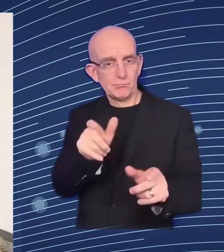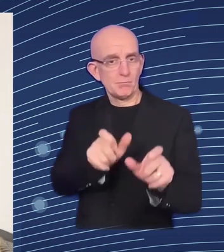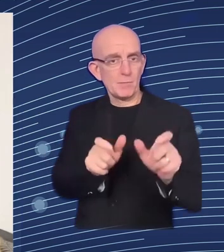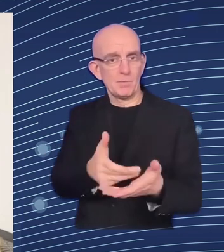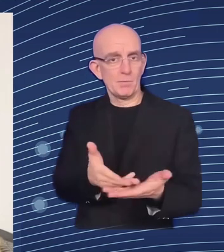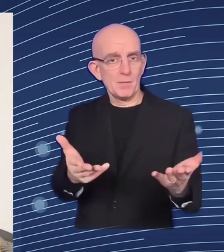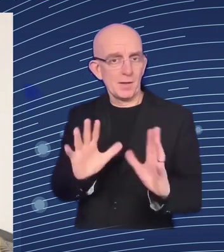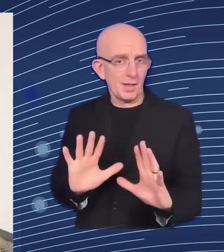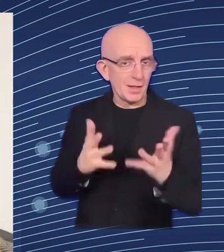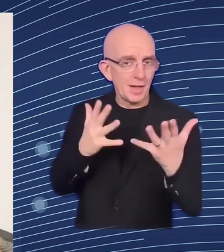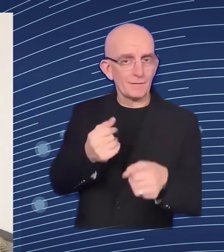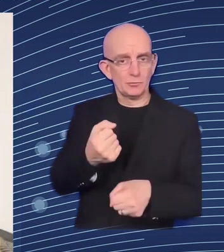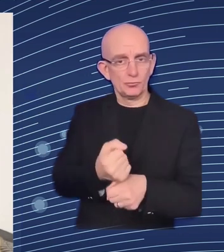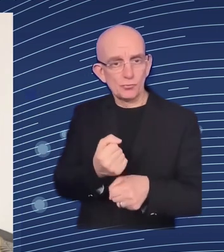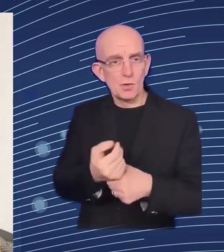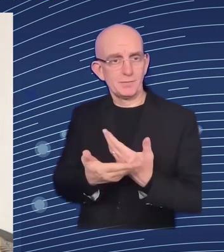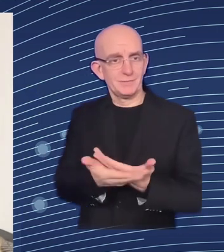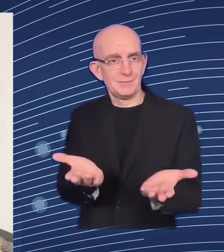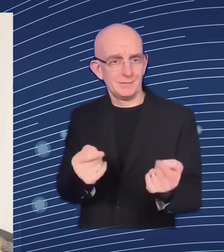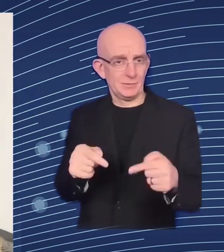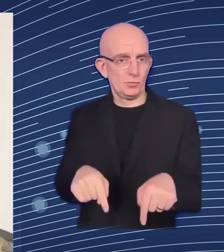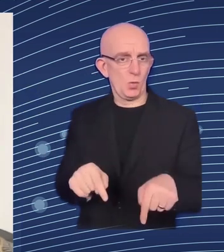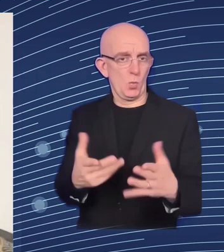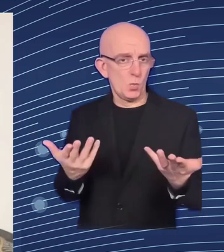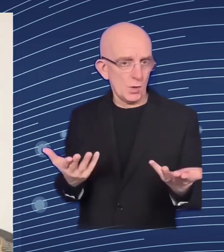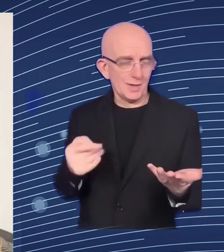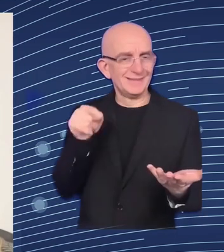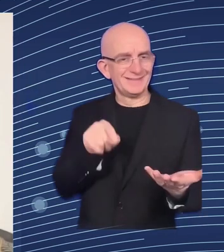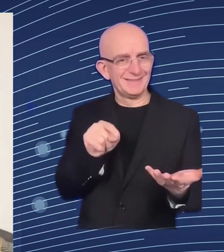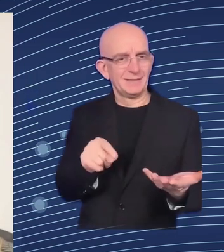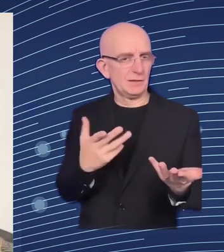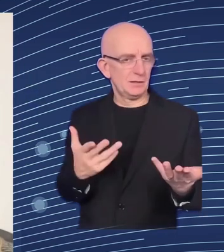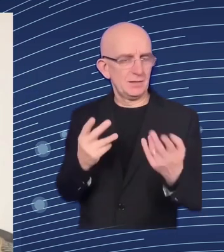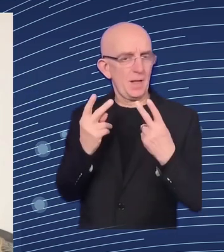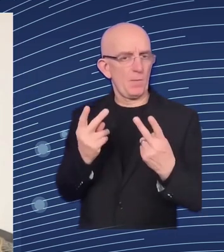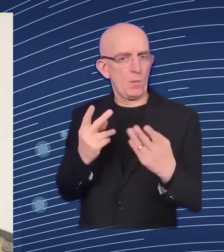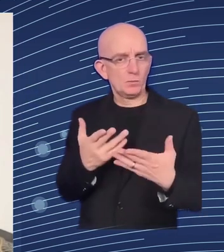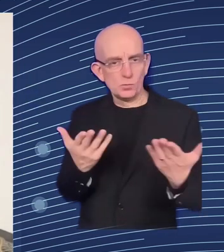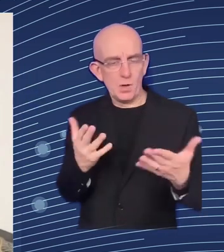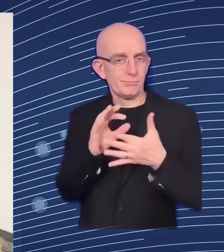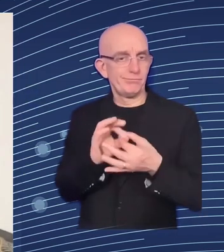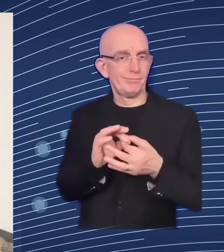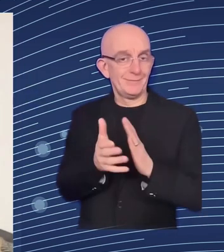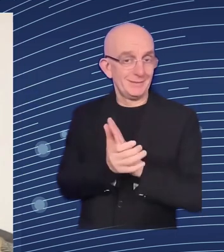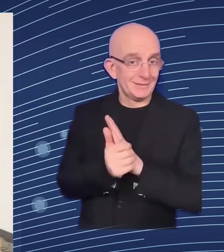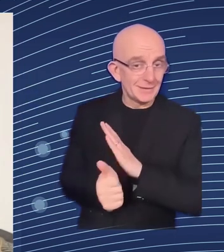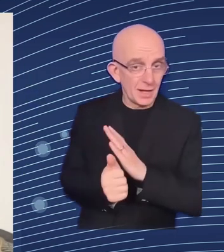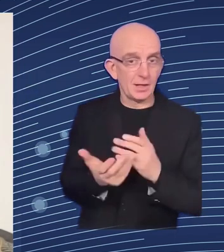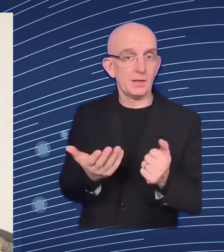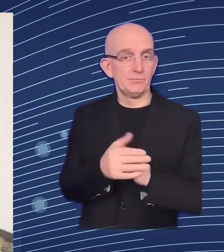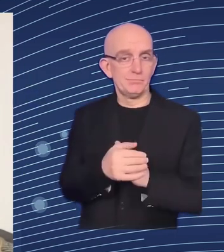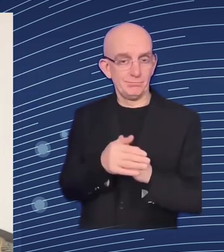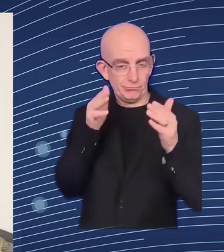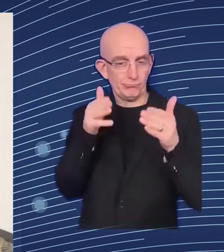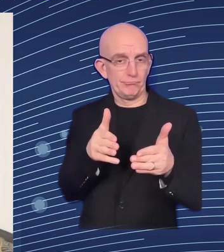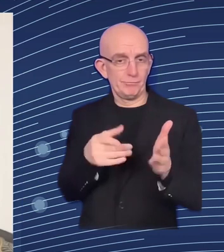kind of opportunities in the tech sector etc so so an enormous degree of alignment between um between us the commission um